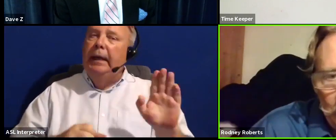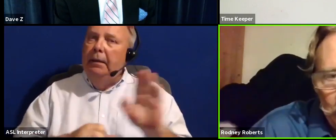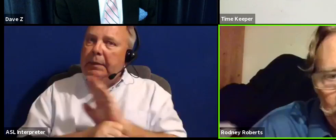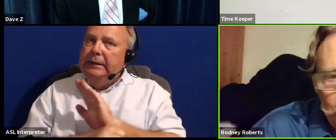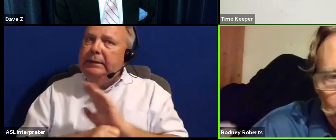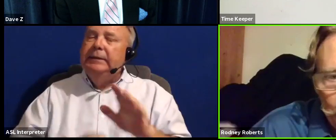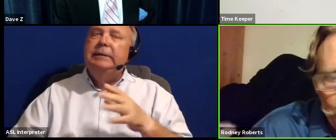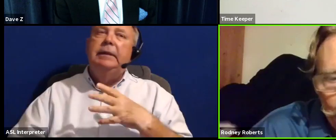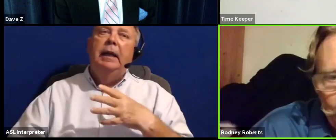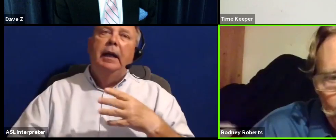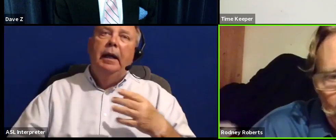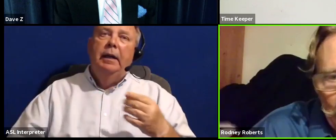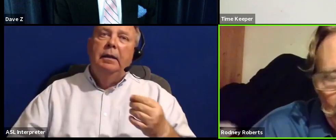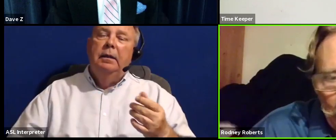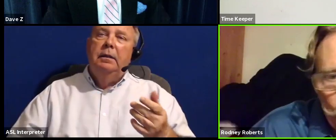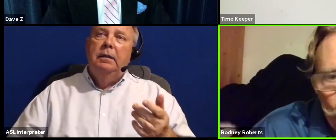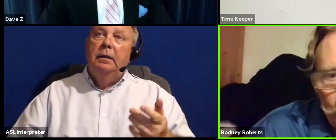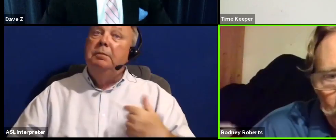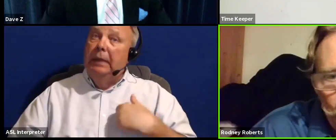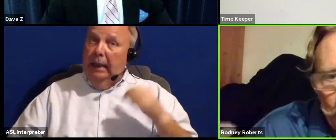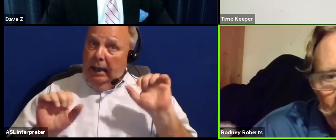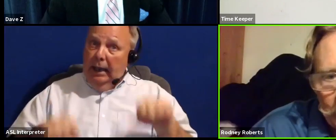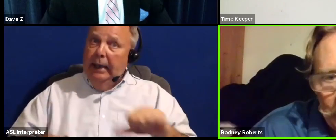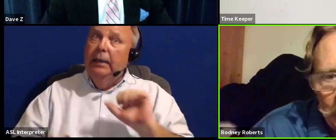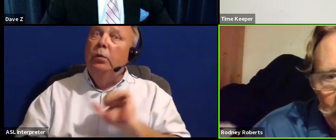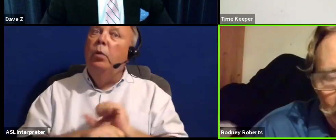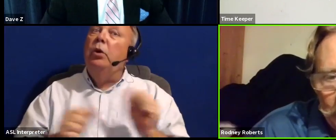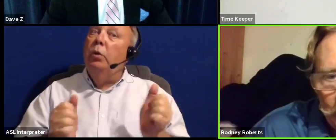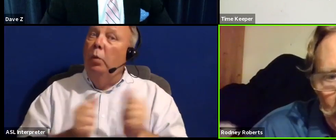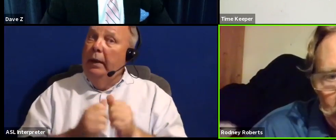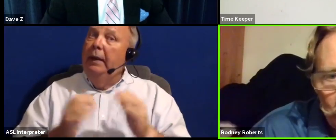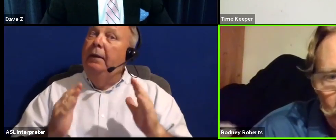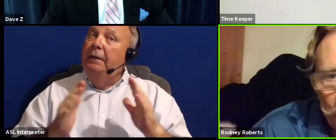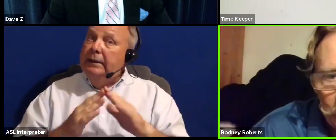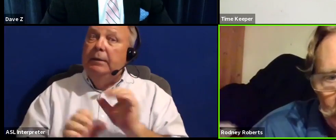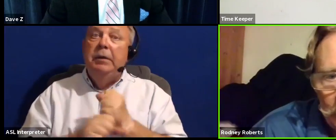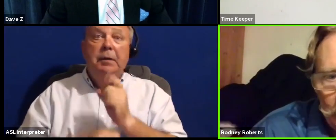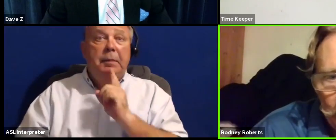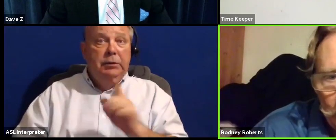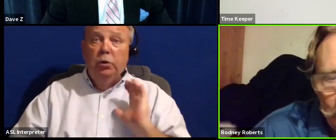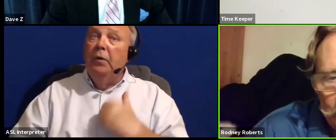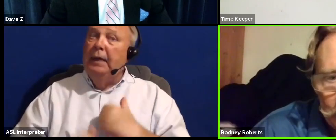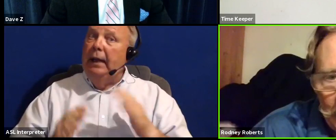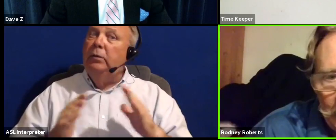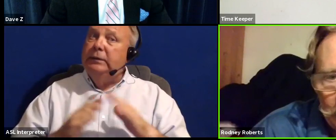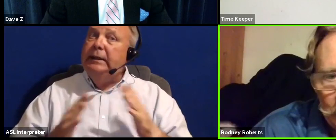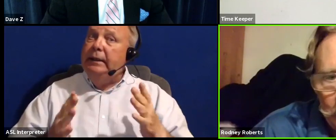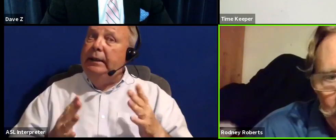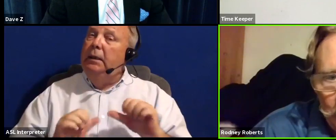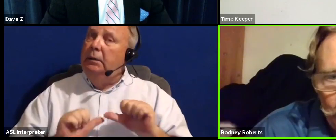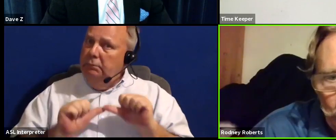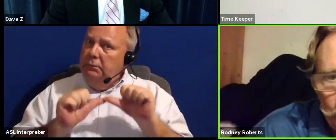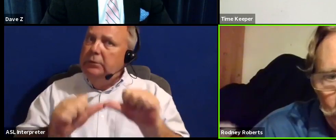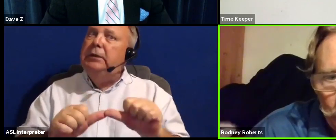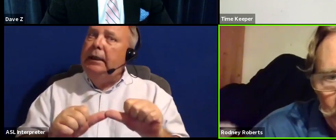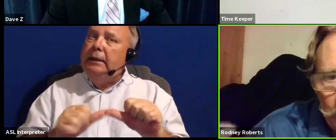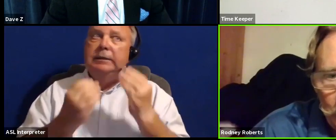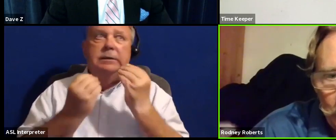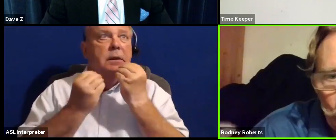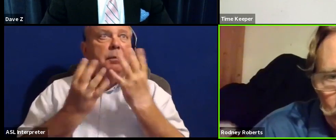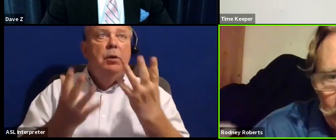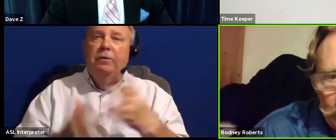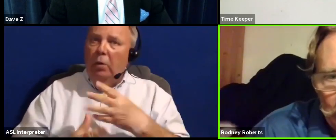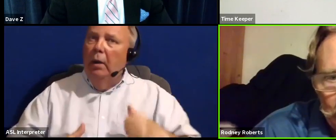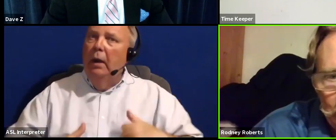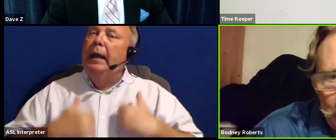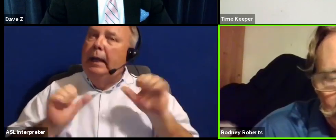and, and I can work with the city to make sure that our city stays a beautiful and a